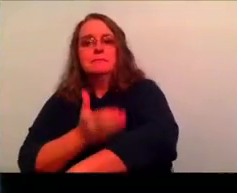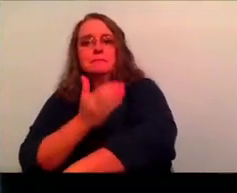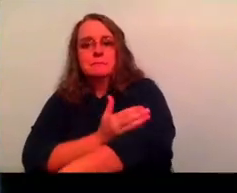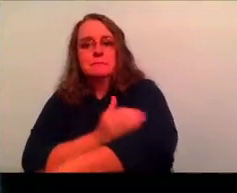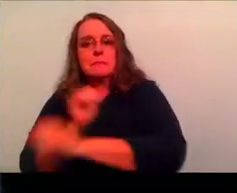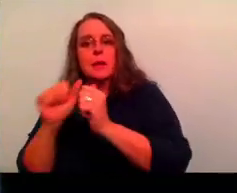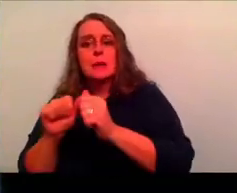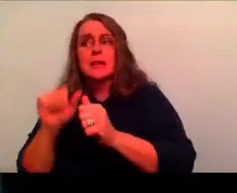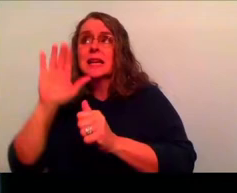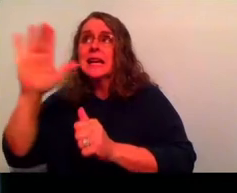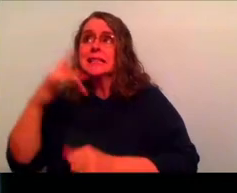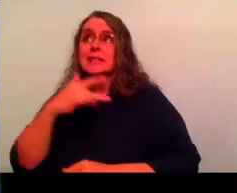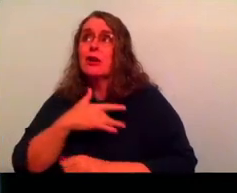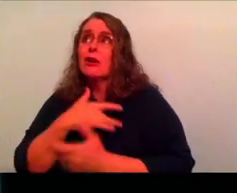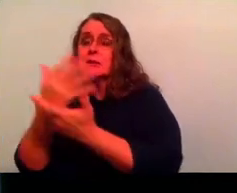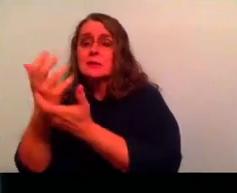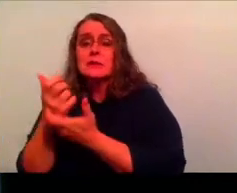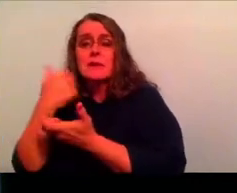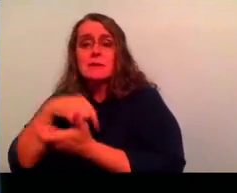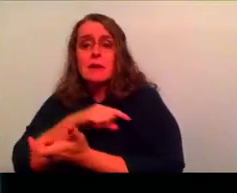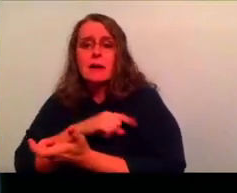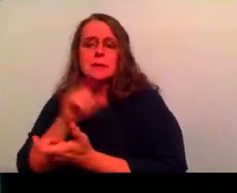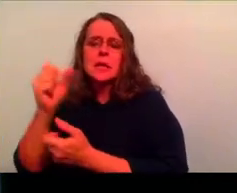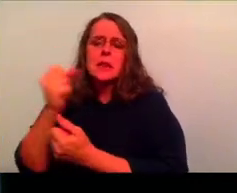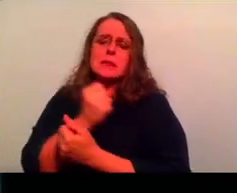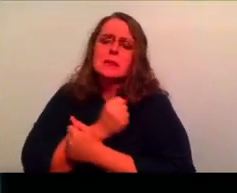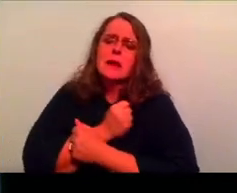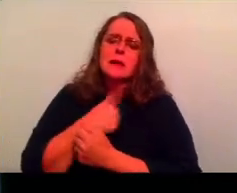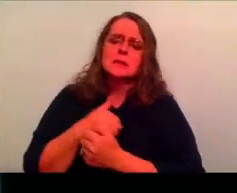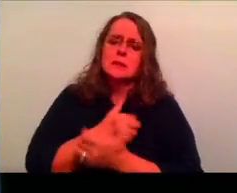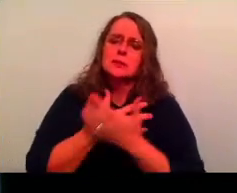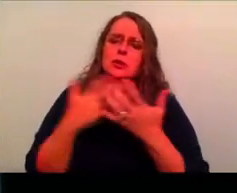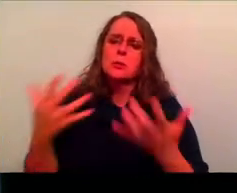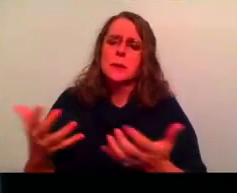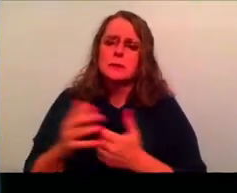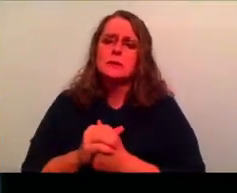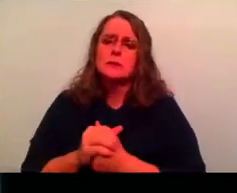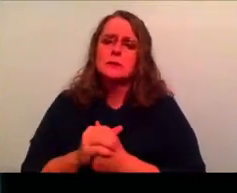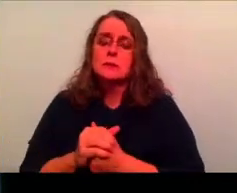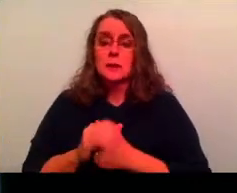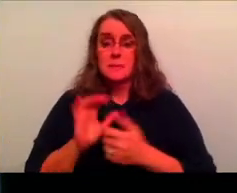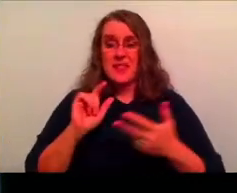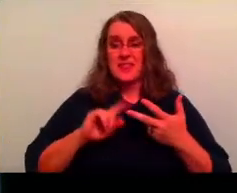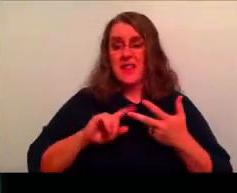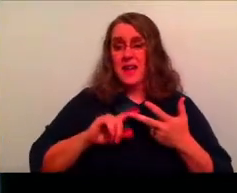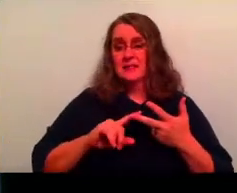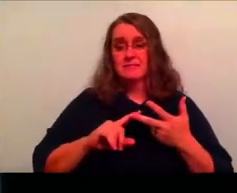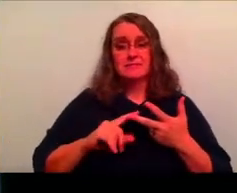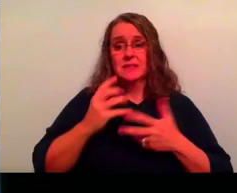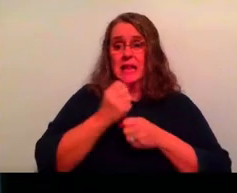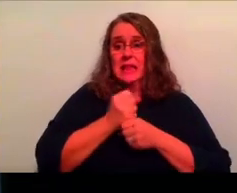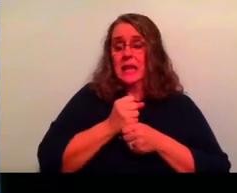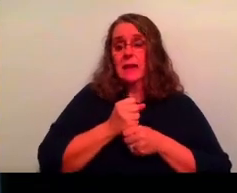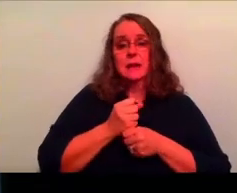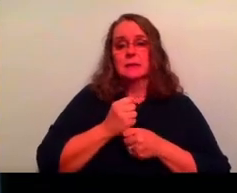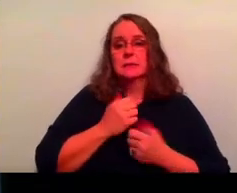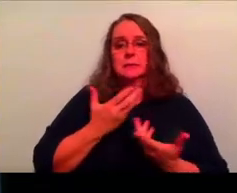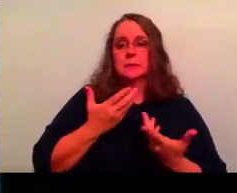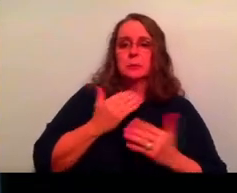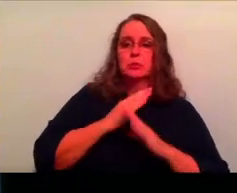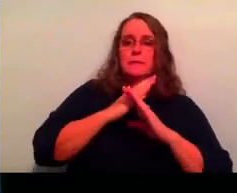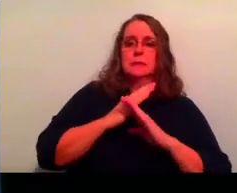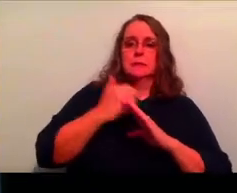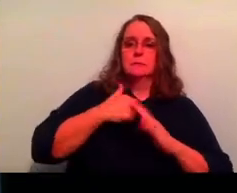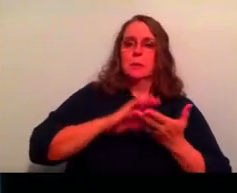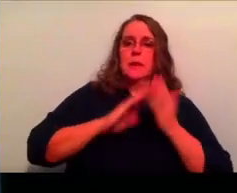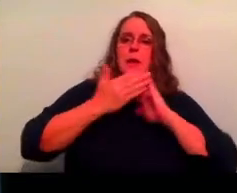heart's desire for us because he loves us so much. It holds us back from becoming the person clinging, holds us back from becoming the person that God has created